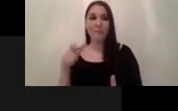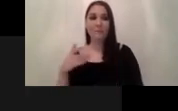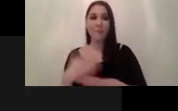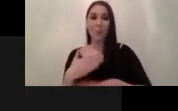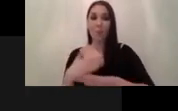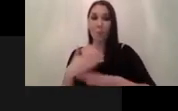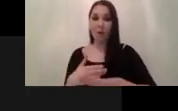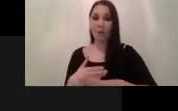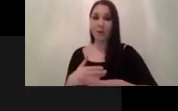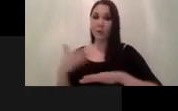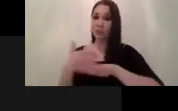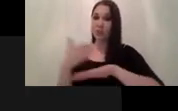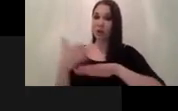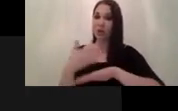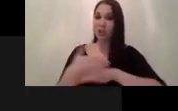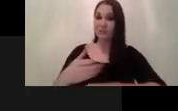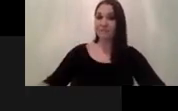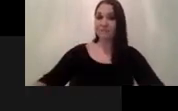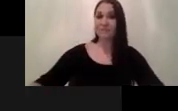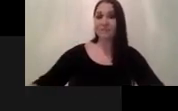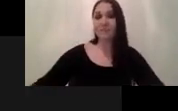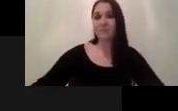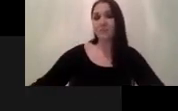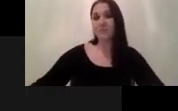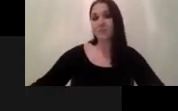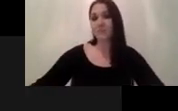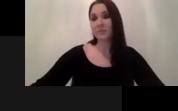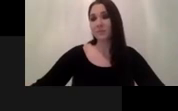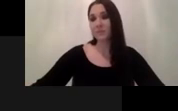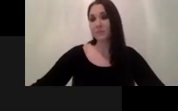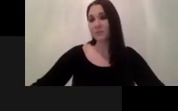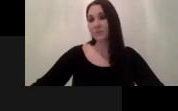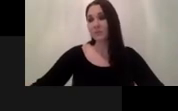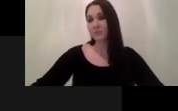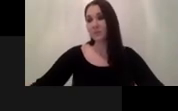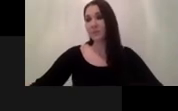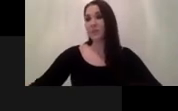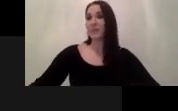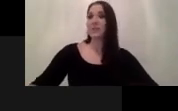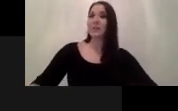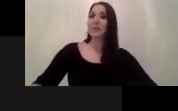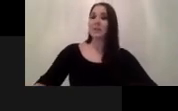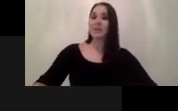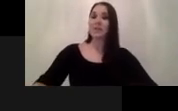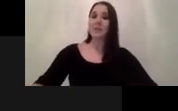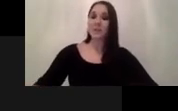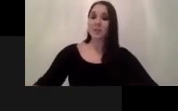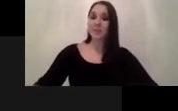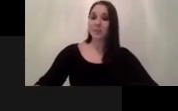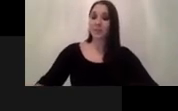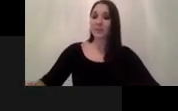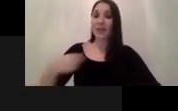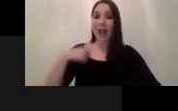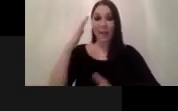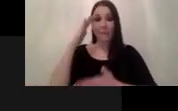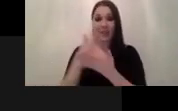the just production industry but i do believe that the data science industry can benefit tremendously from a framework and from